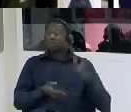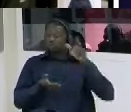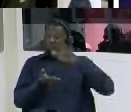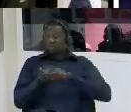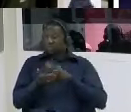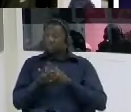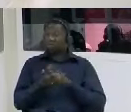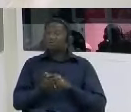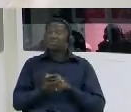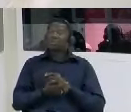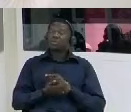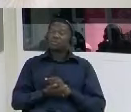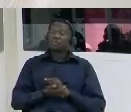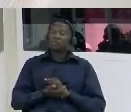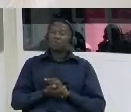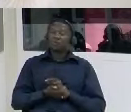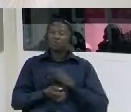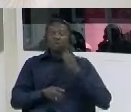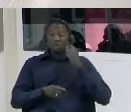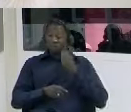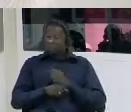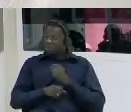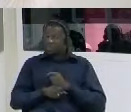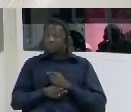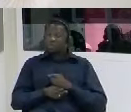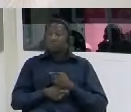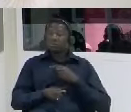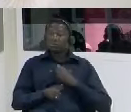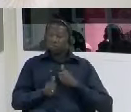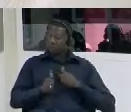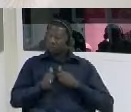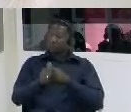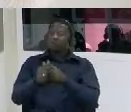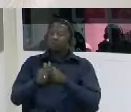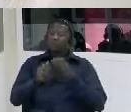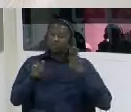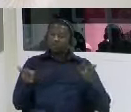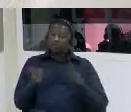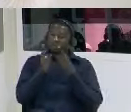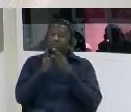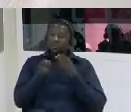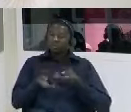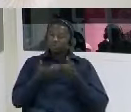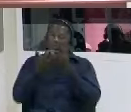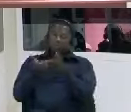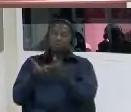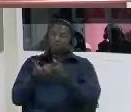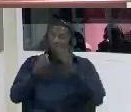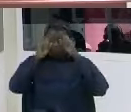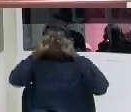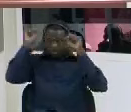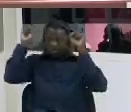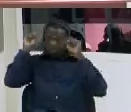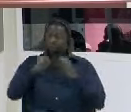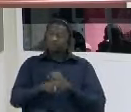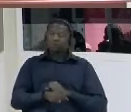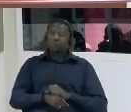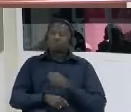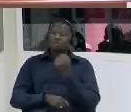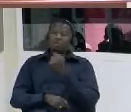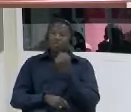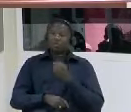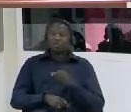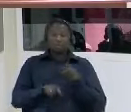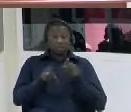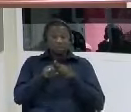to the latter we will definitely make sure that we make a follow-up about the recommendation that you are going to give to the government because a